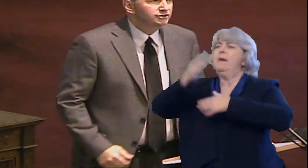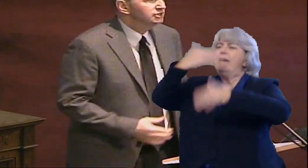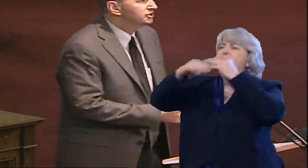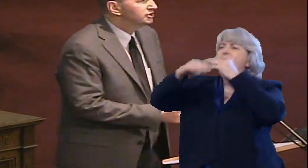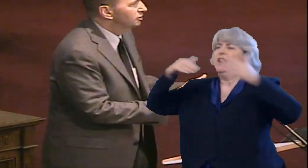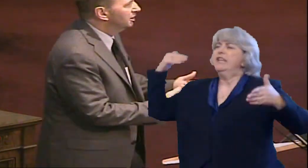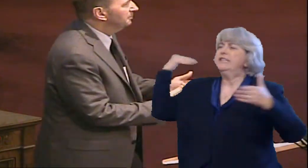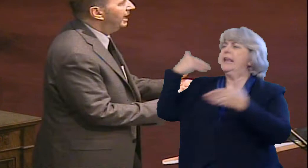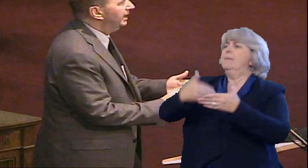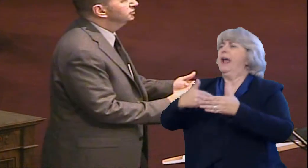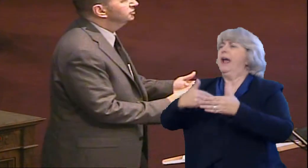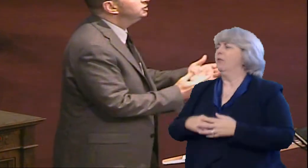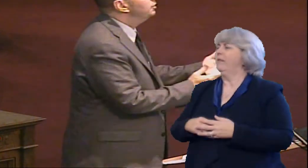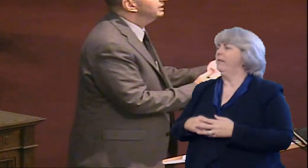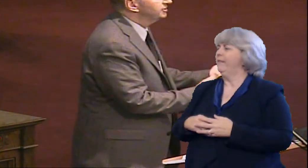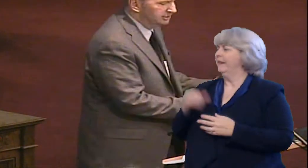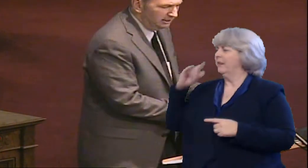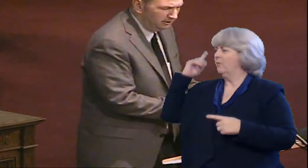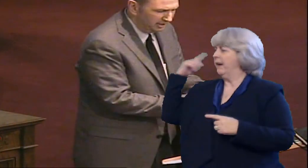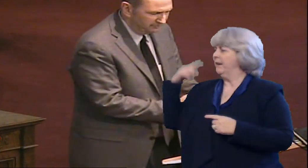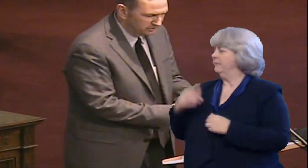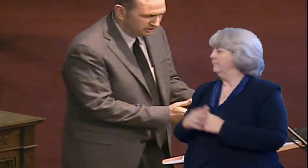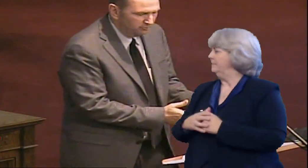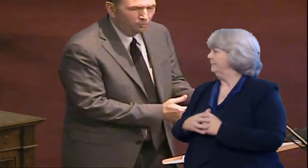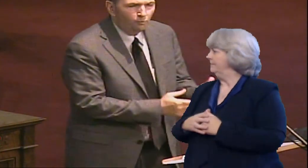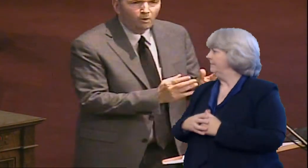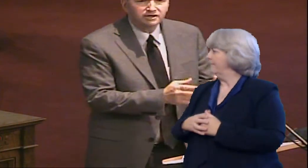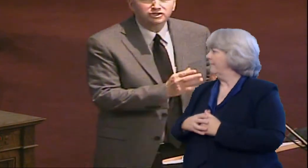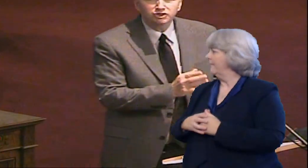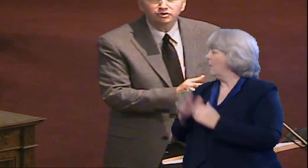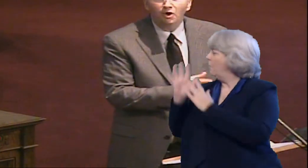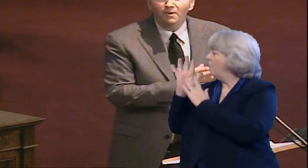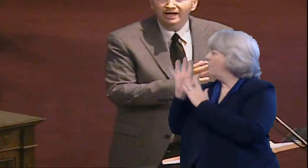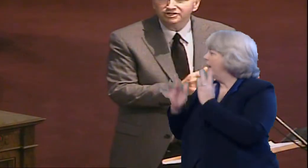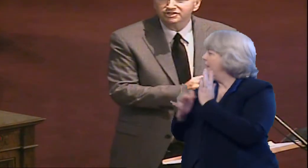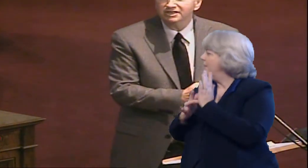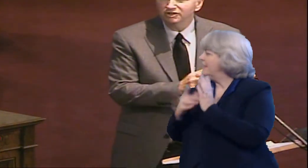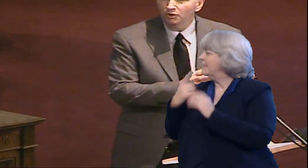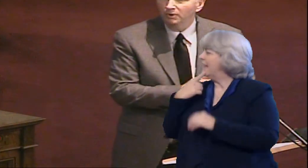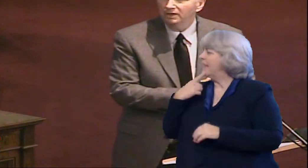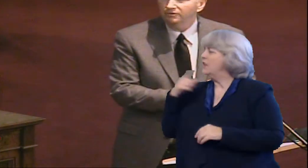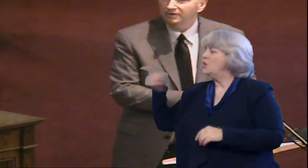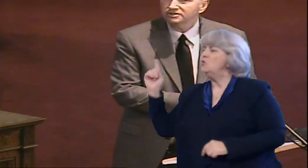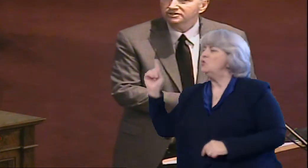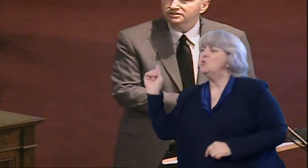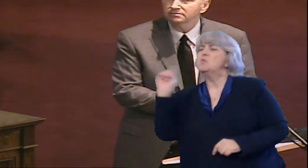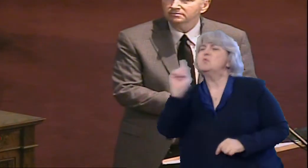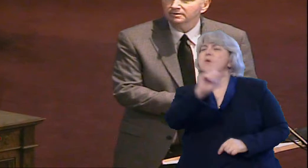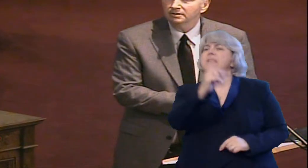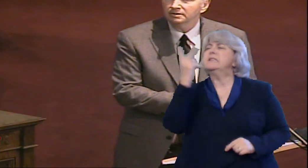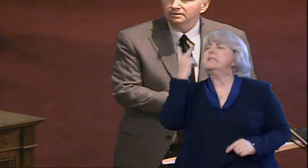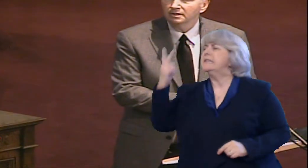And Jesus is looking back and he says, What did you go out to see? Look there in verse 7. What did you go out to see in the wilderness?